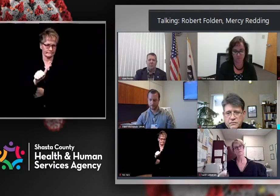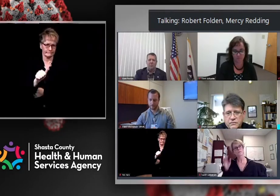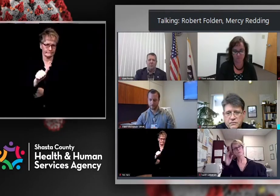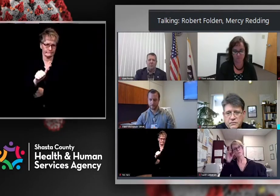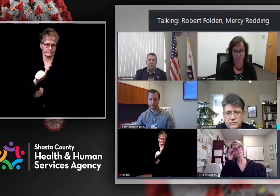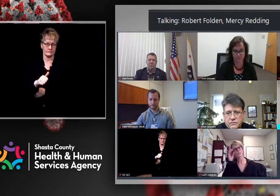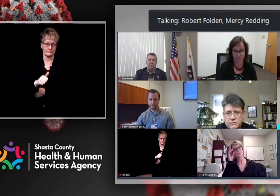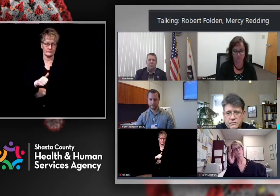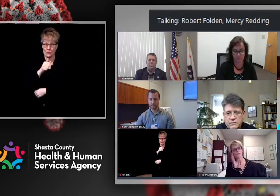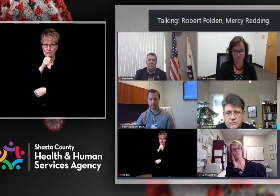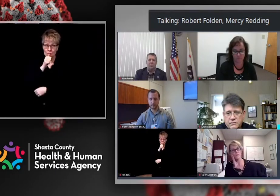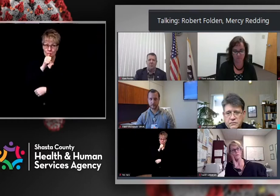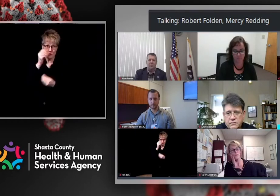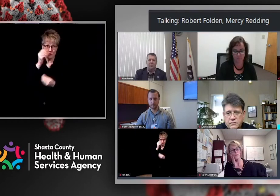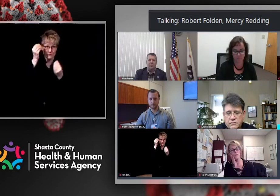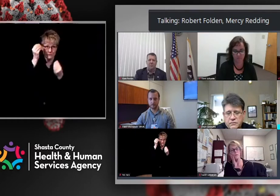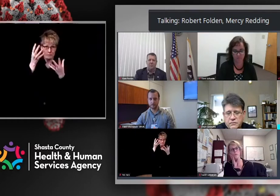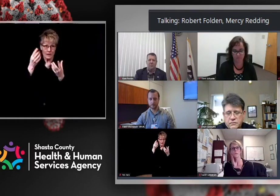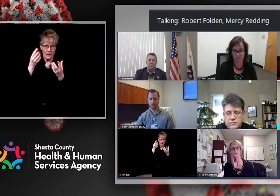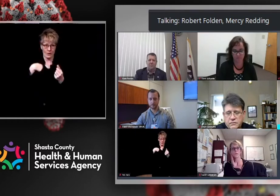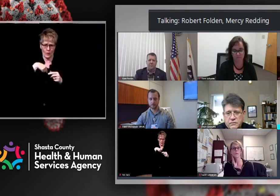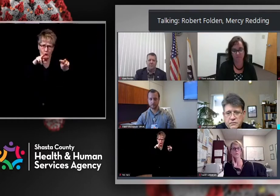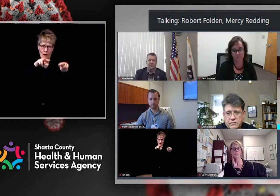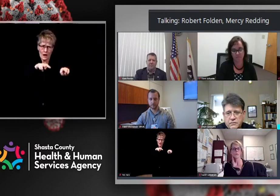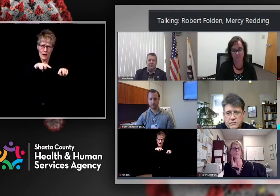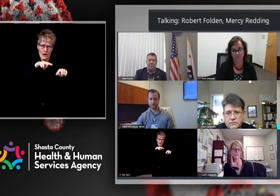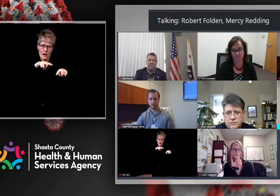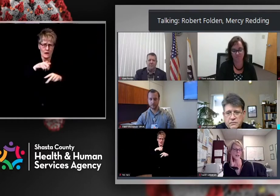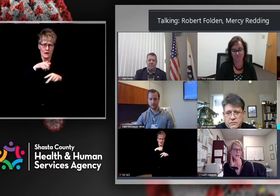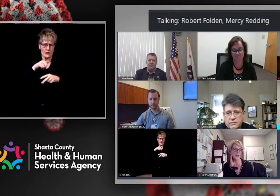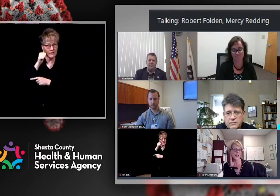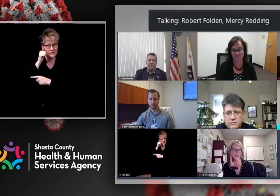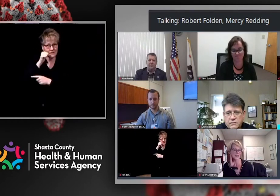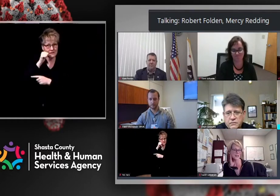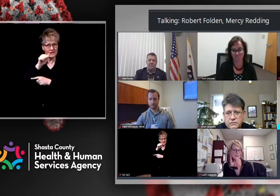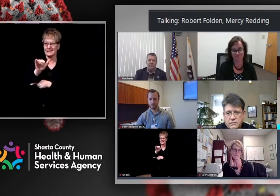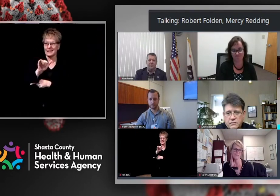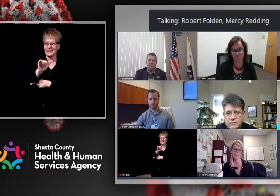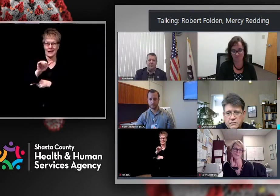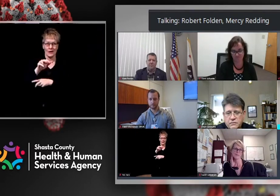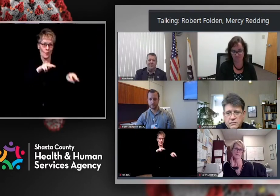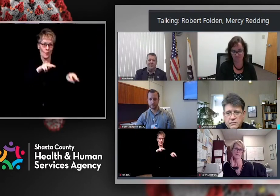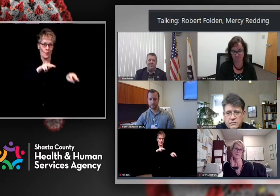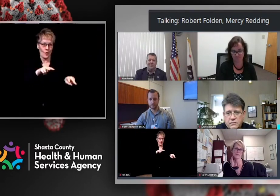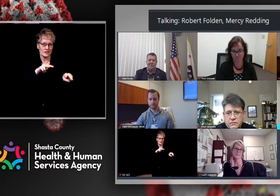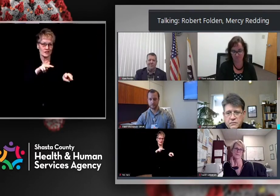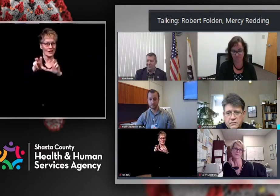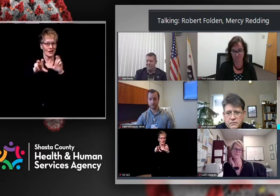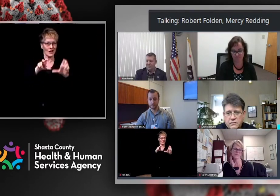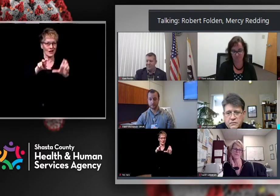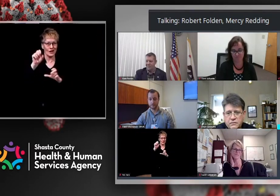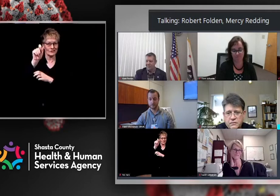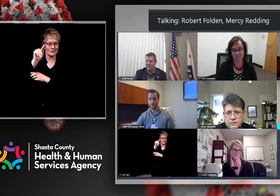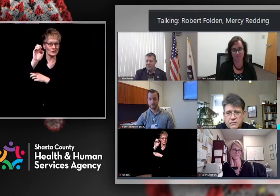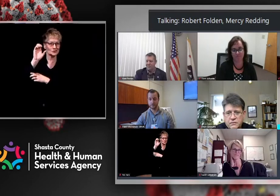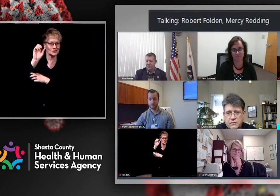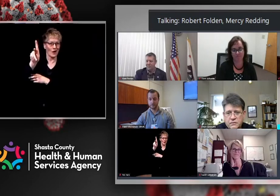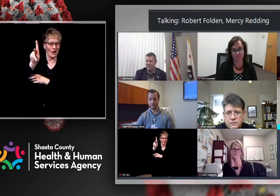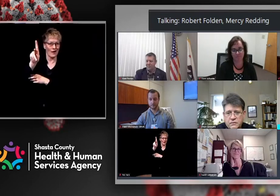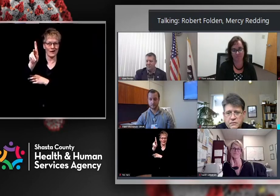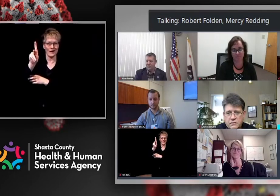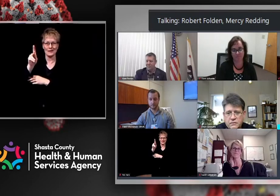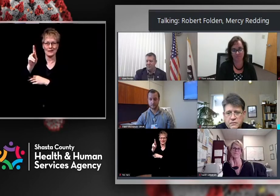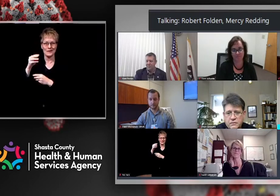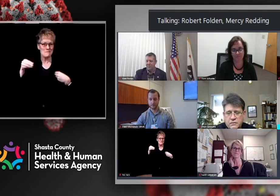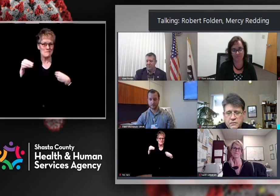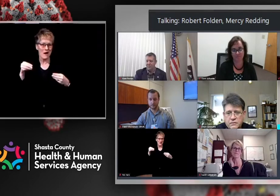watch this on a daily basis. It's kind of like watching the stock market, and it's probably not a good thing because every time I see that little dip, I think,